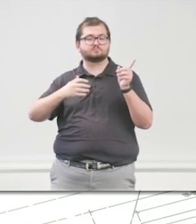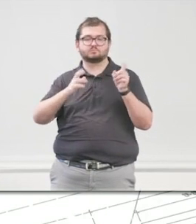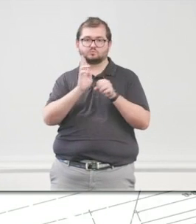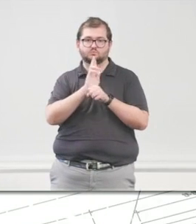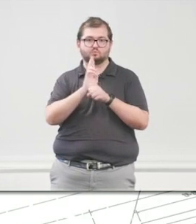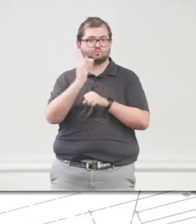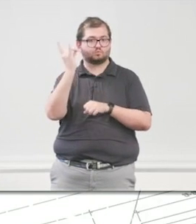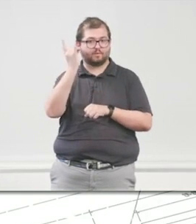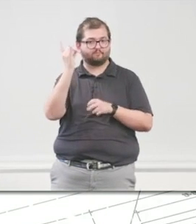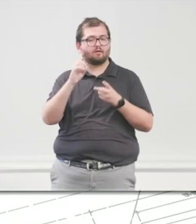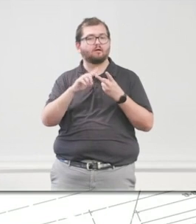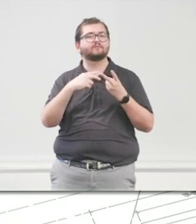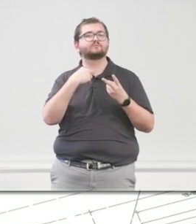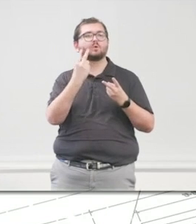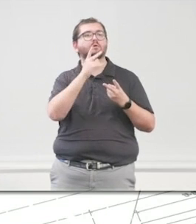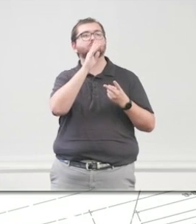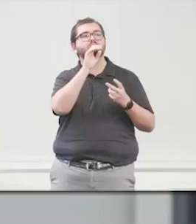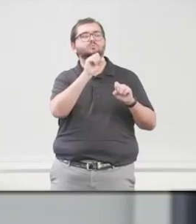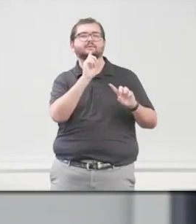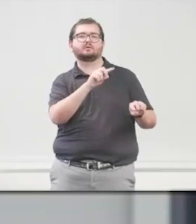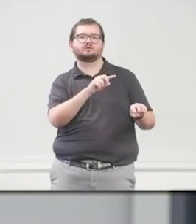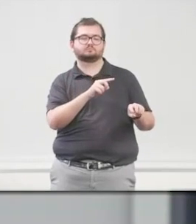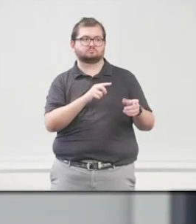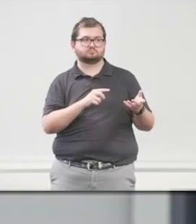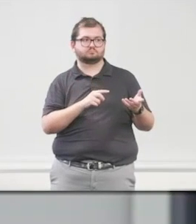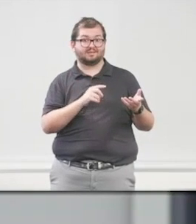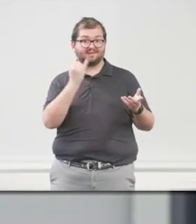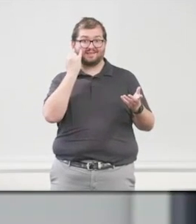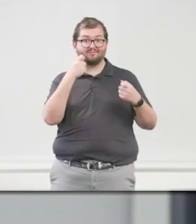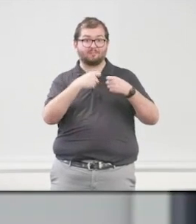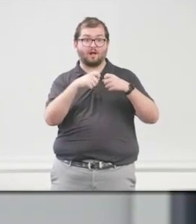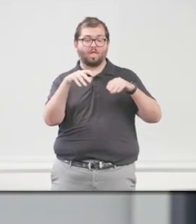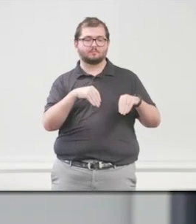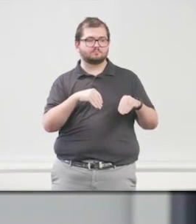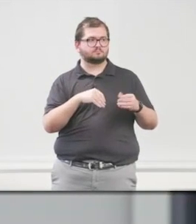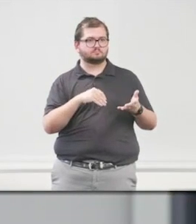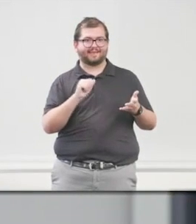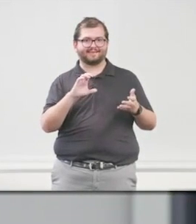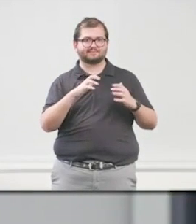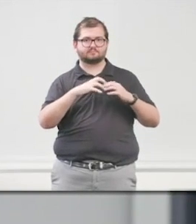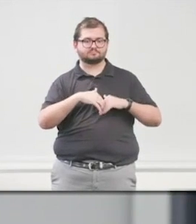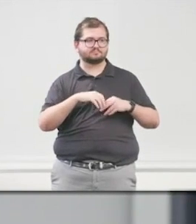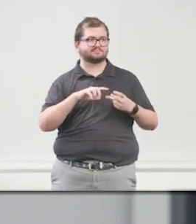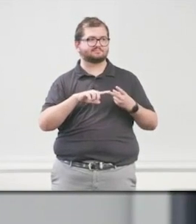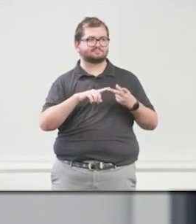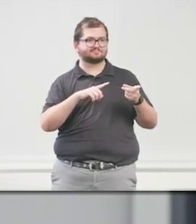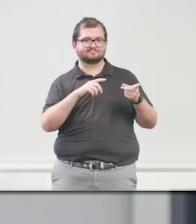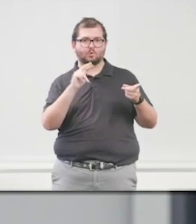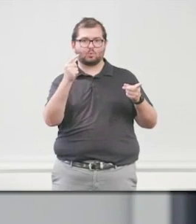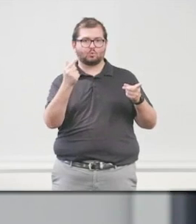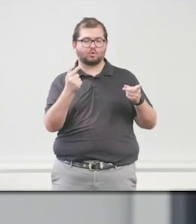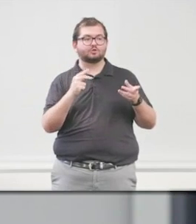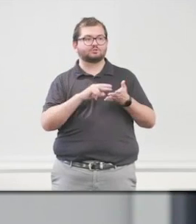But when the power goes out, they're not going to work. There's no air conditioning. So we have to go to where I have air